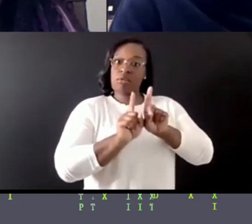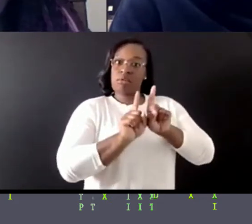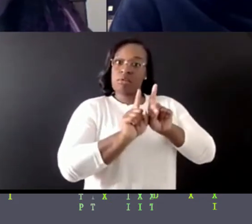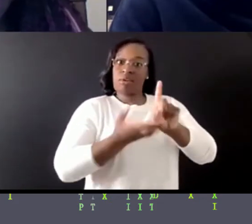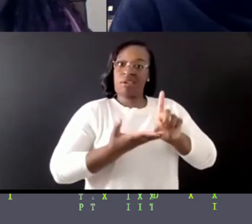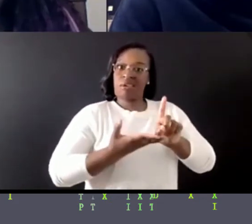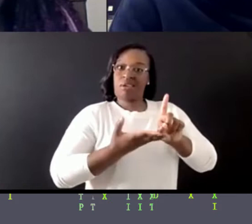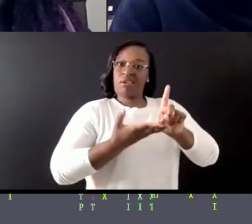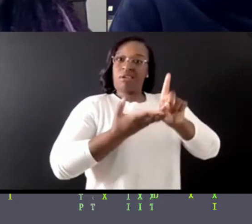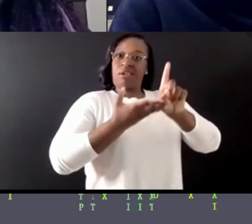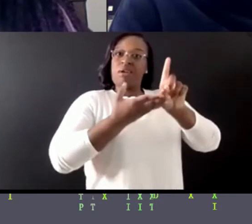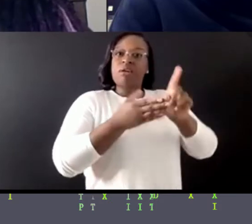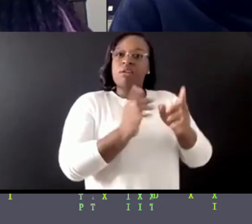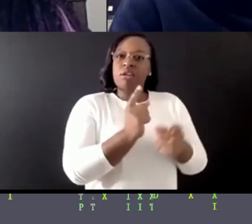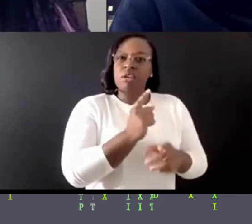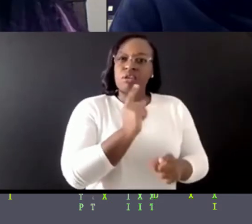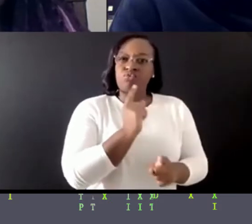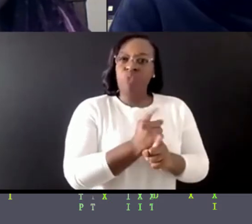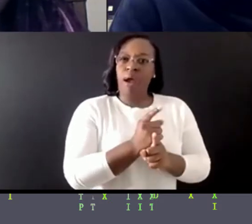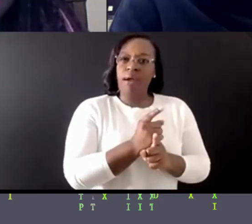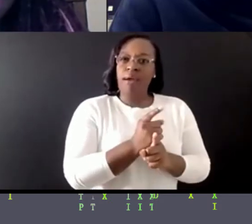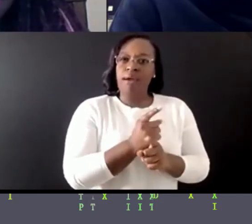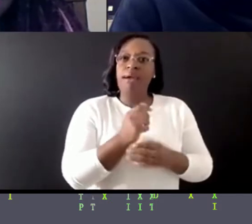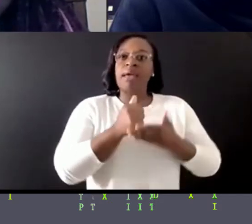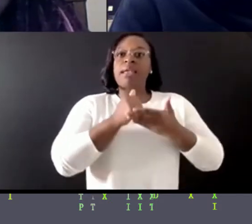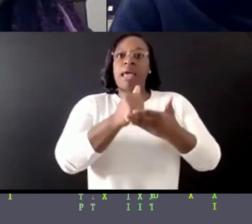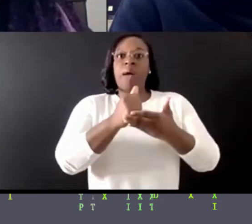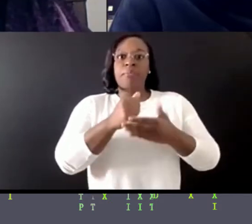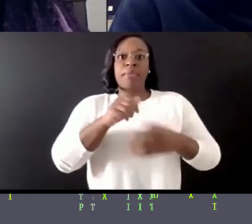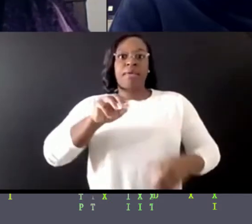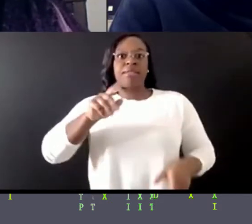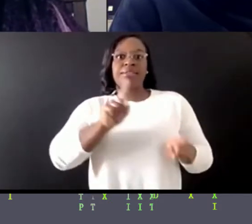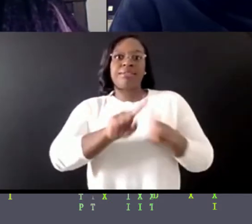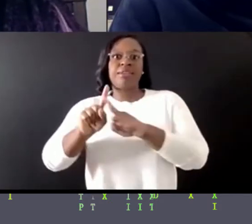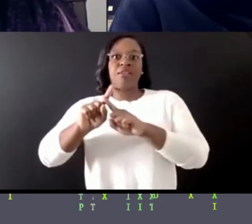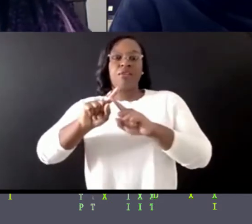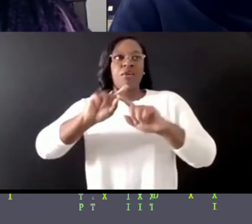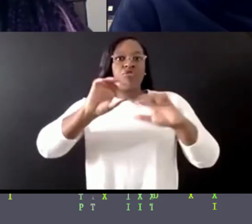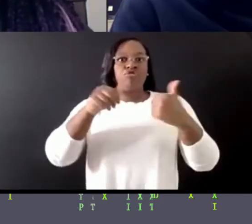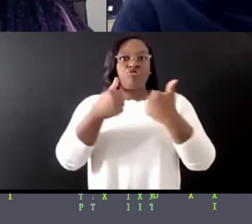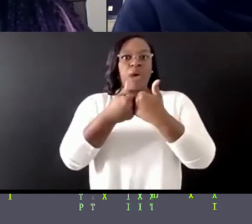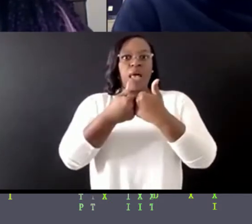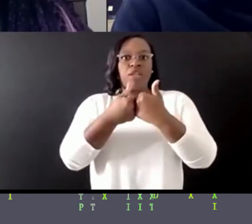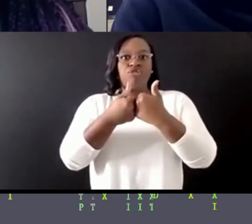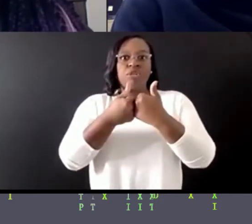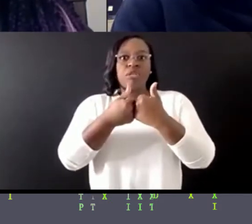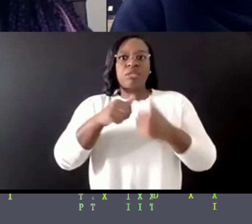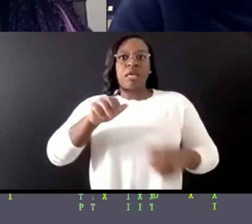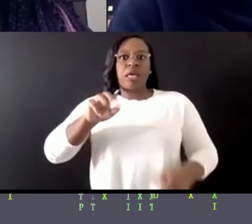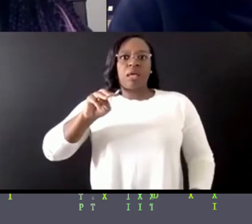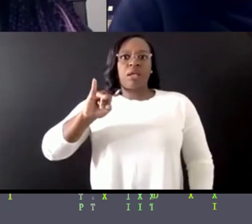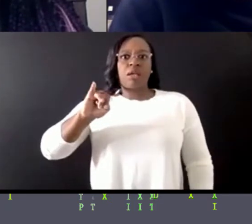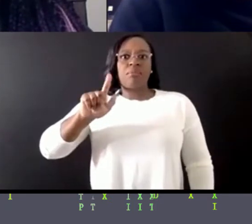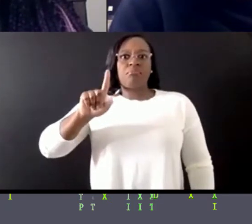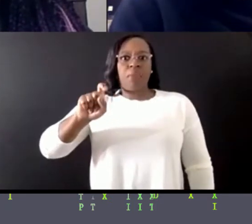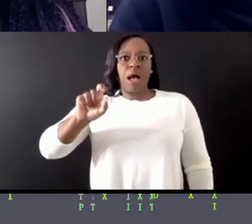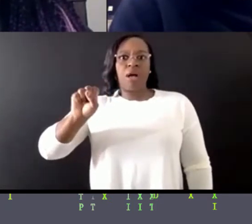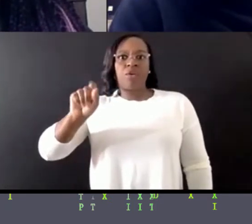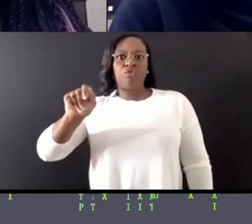Um, and helping me, like, go through these milestones. So, it definitely depends on, um,